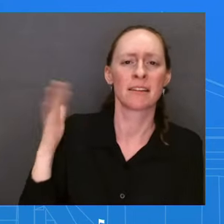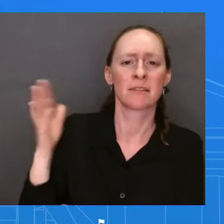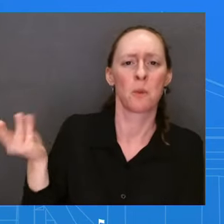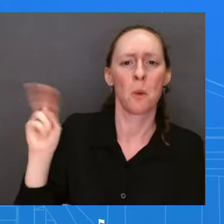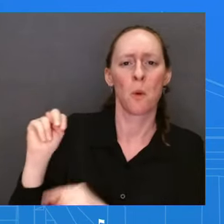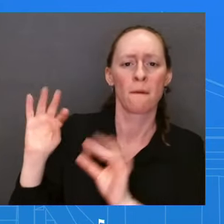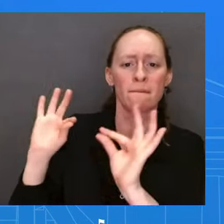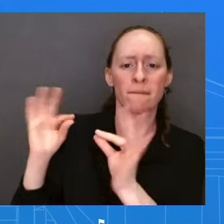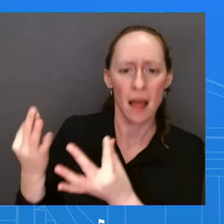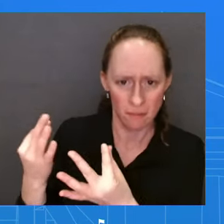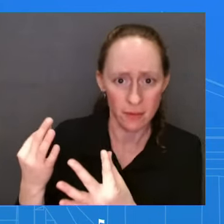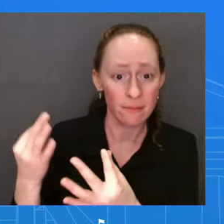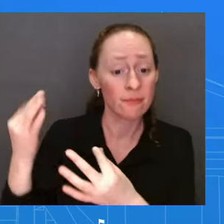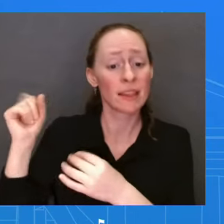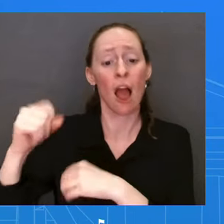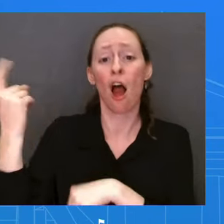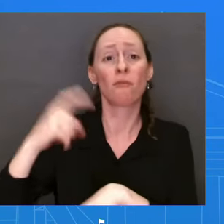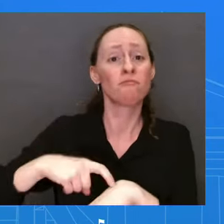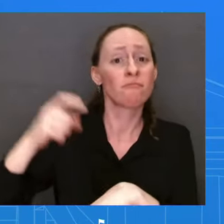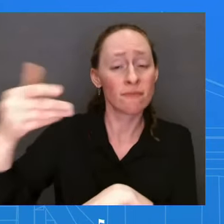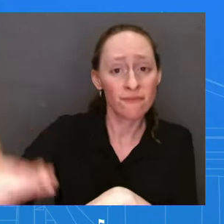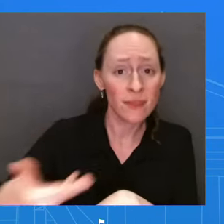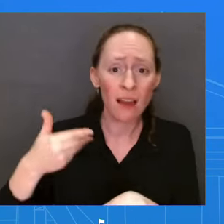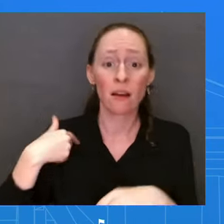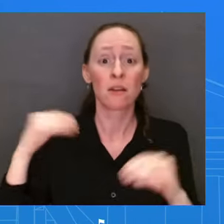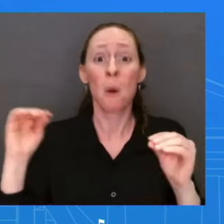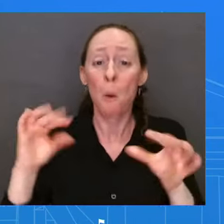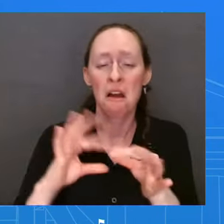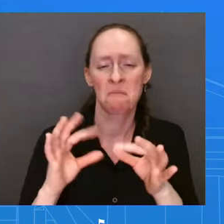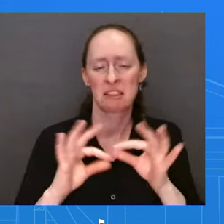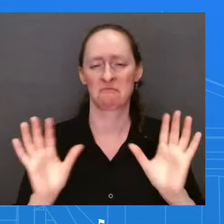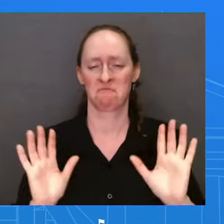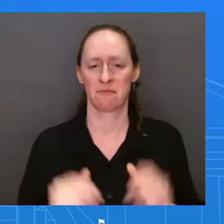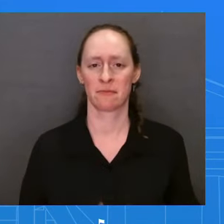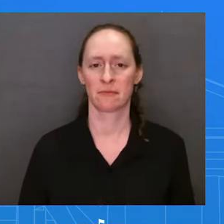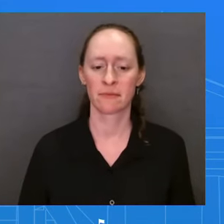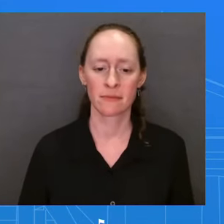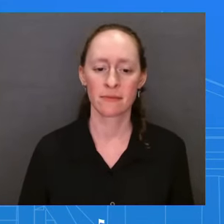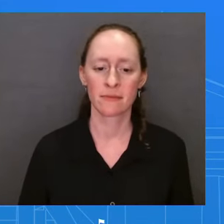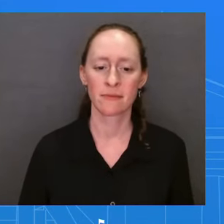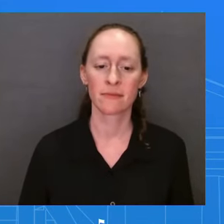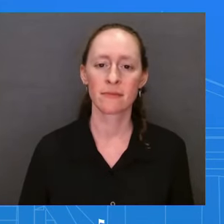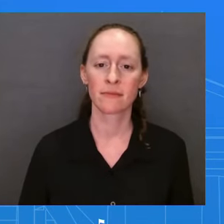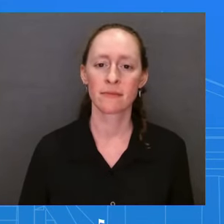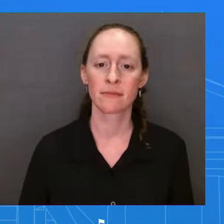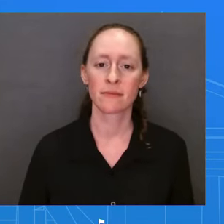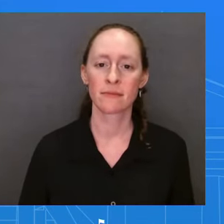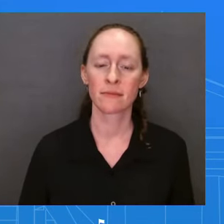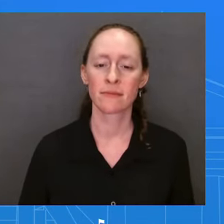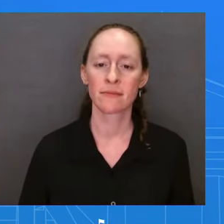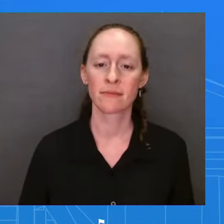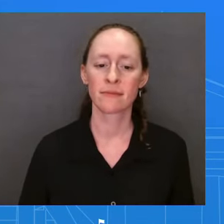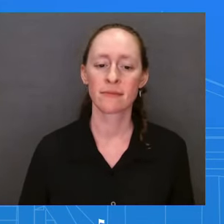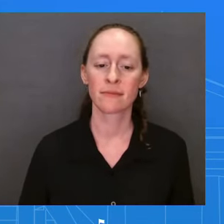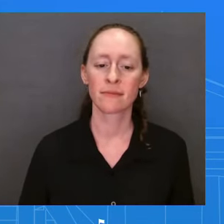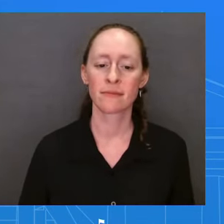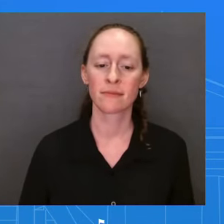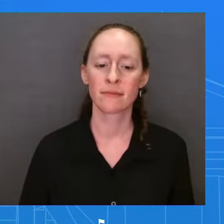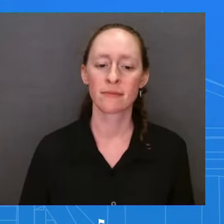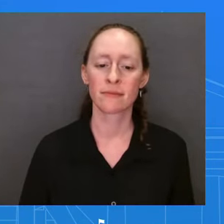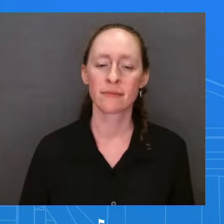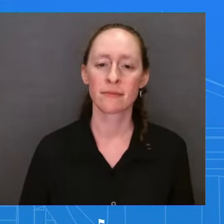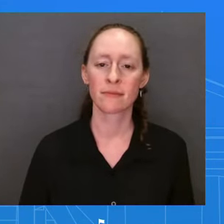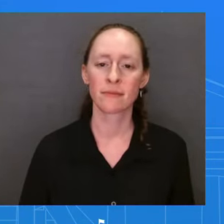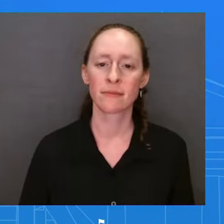comment on this. Go ahead, Catherine. Thanks. You've mentioned a couple times the idea that people are just starting to build the impact of the president's